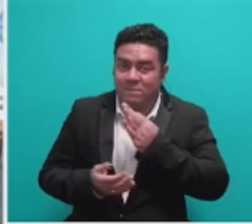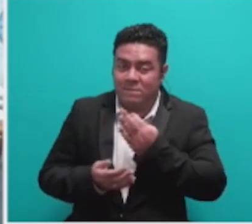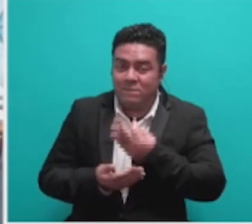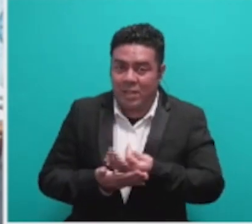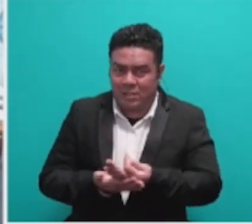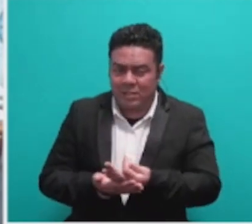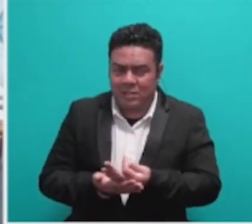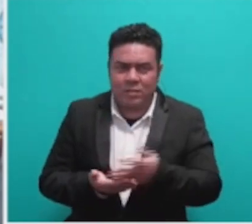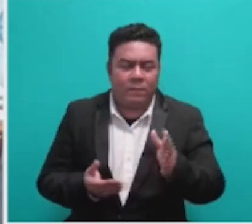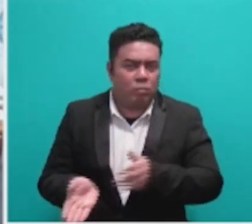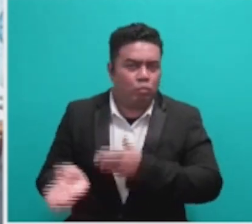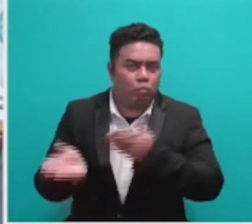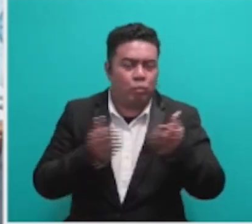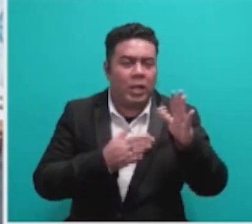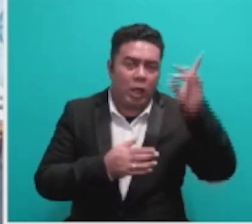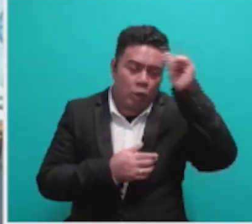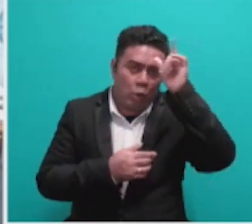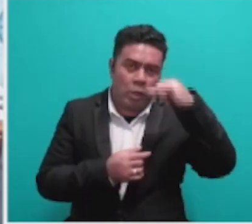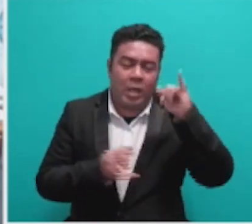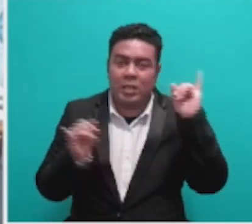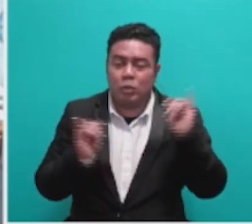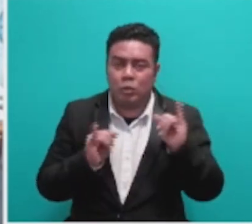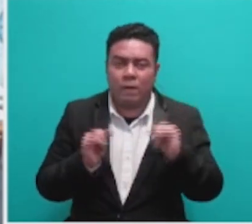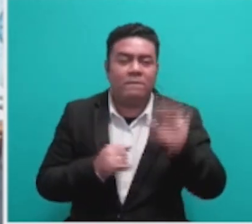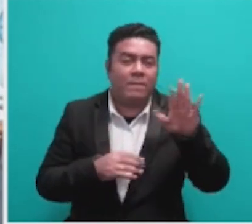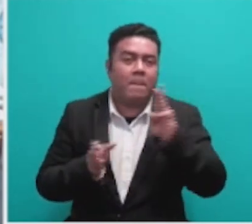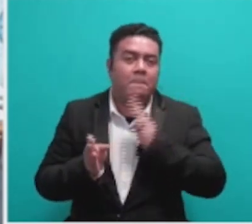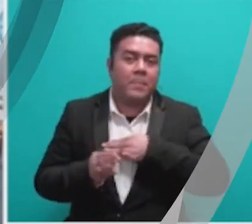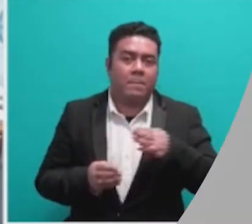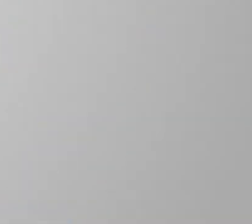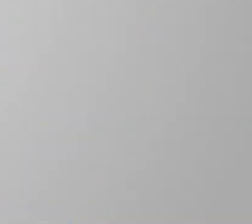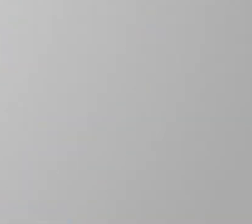submitted by the Ministry of Etalki since five members were repealed.